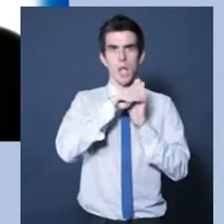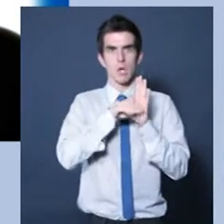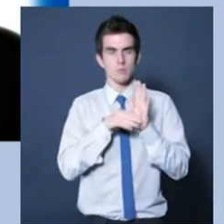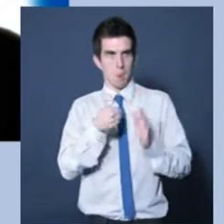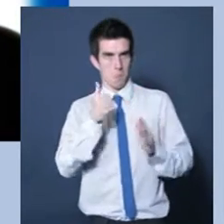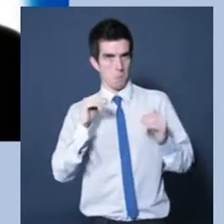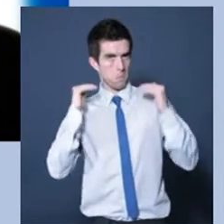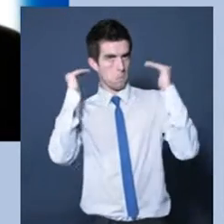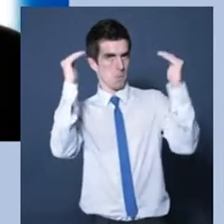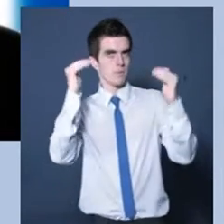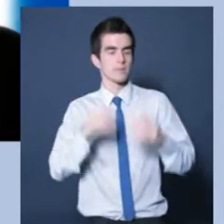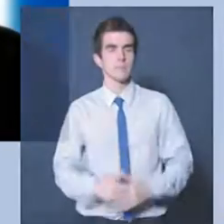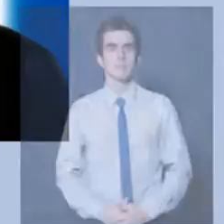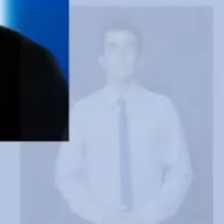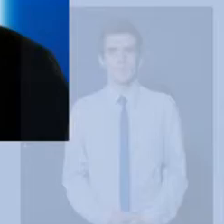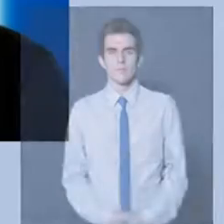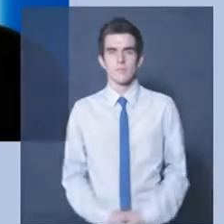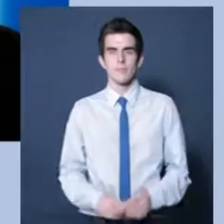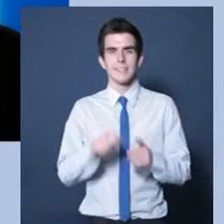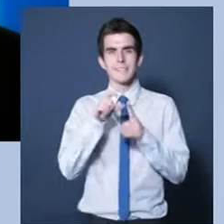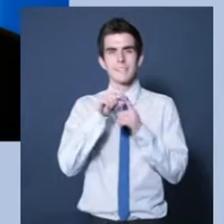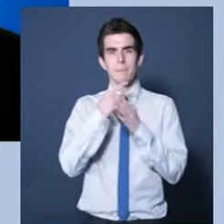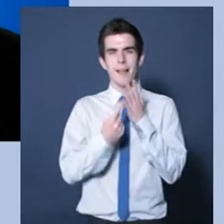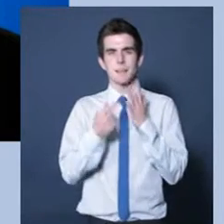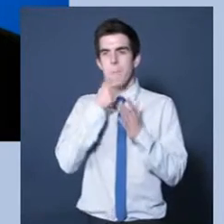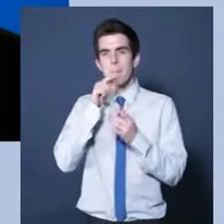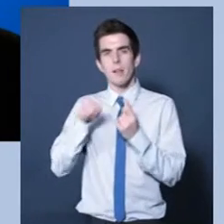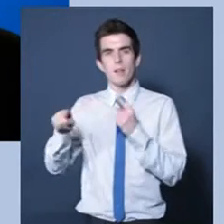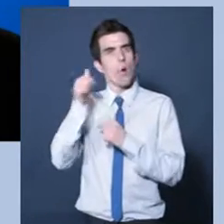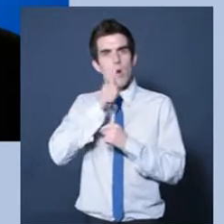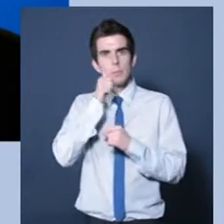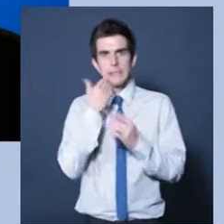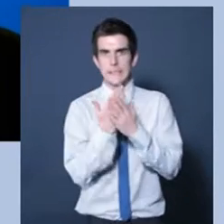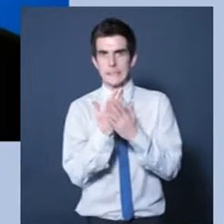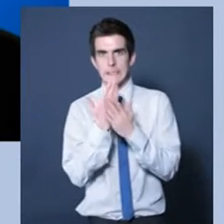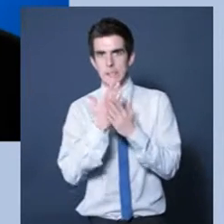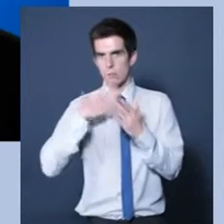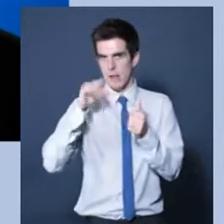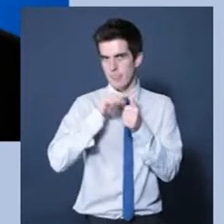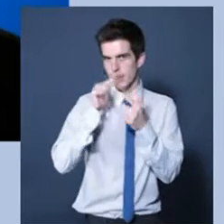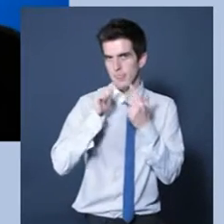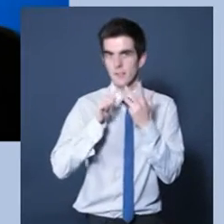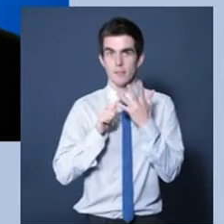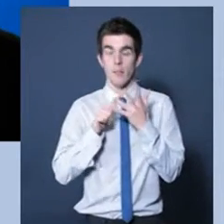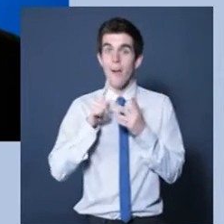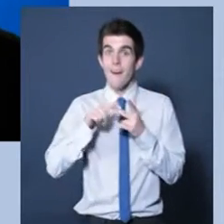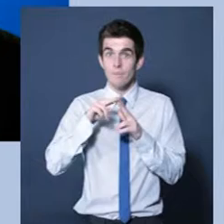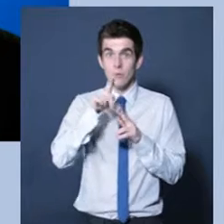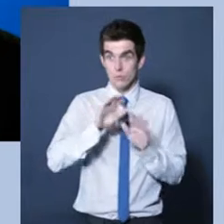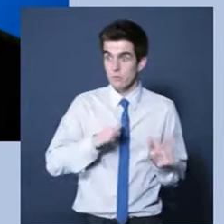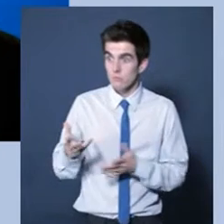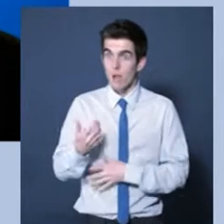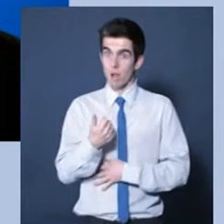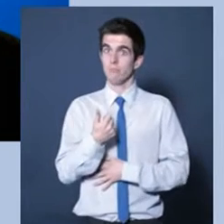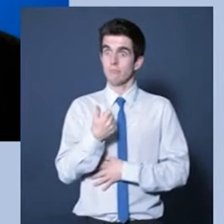standard. It is the benchmark. Disabled people are often quite demanding of what they might need and if you can deliver that, quite honestly, you're